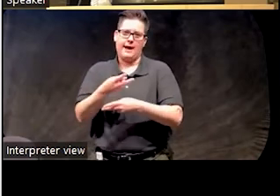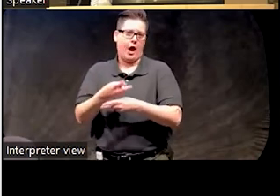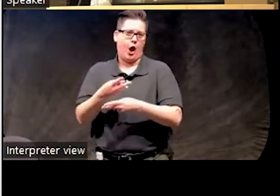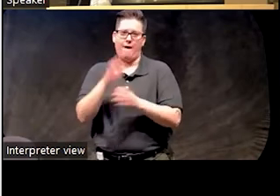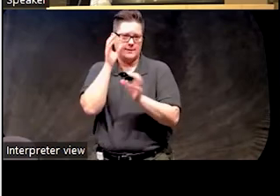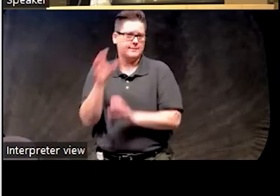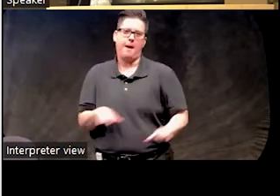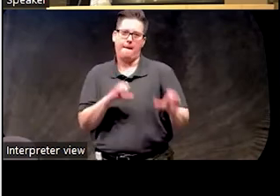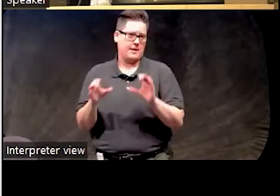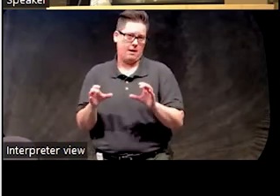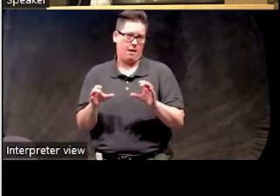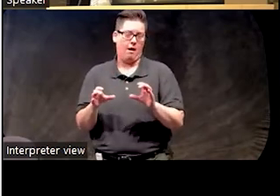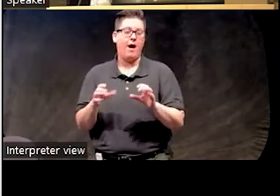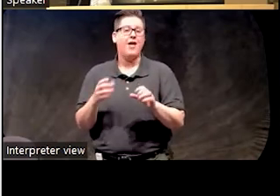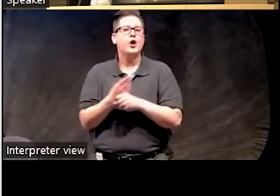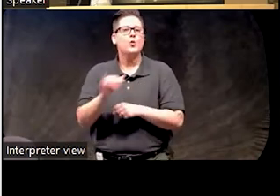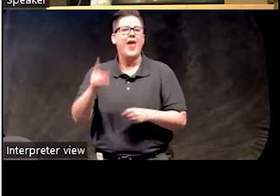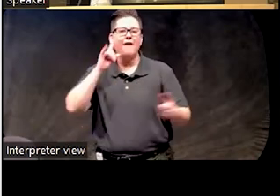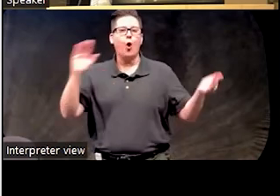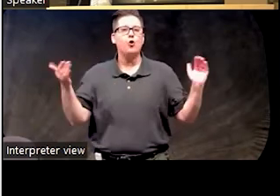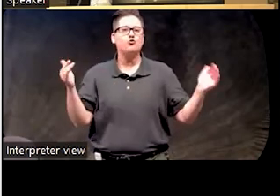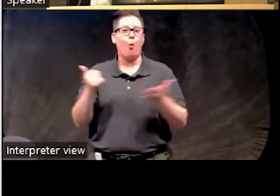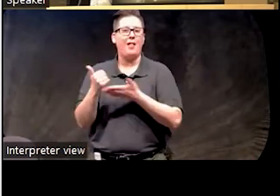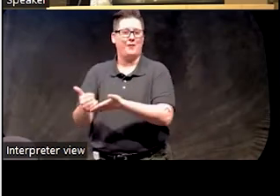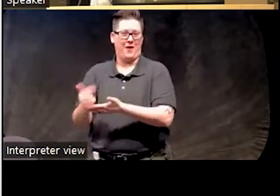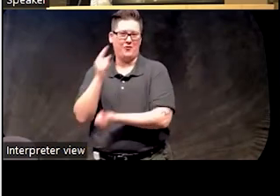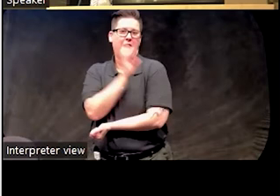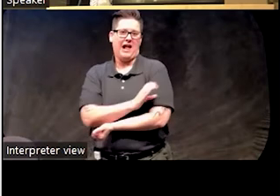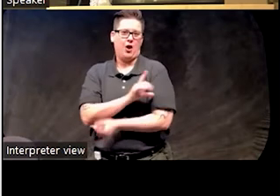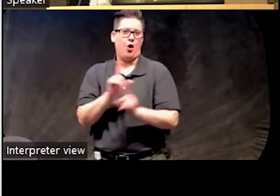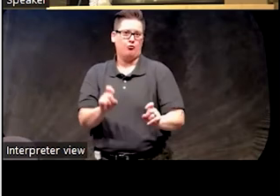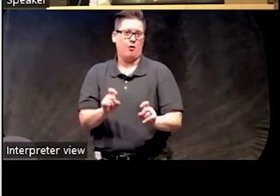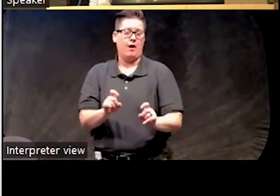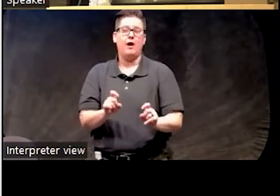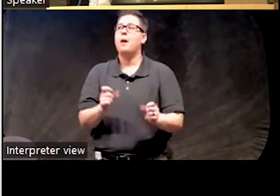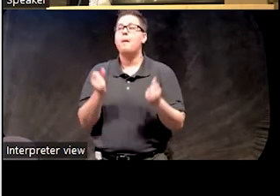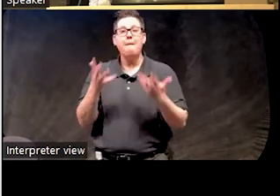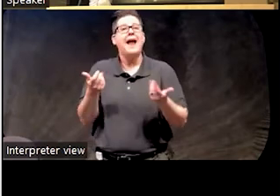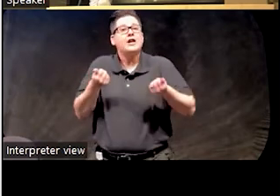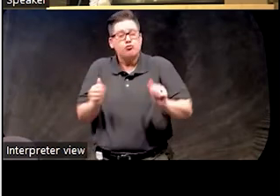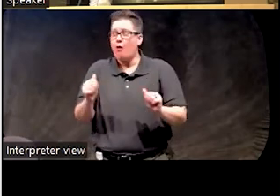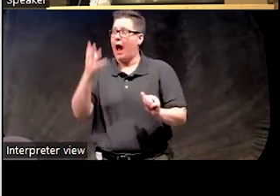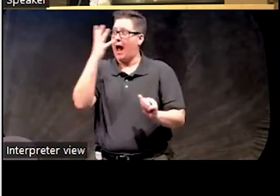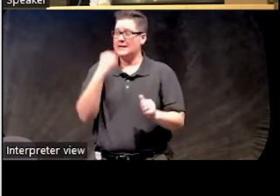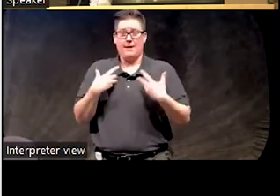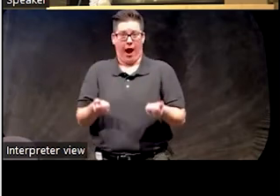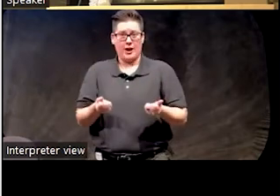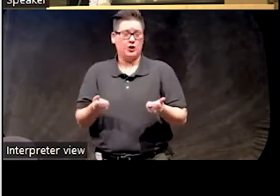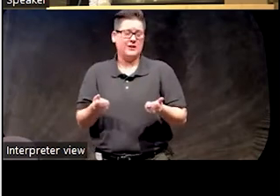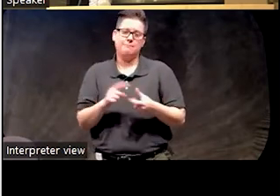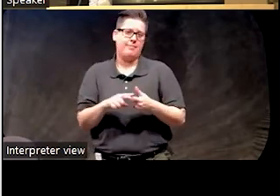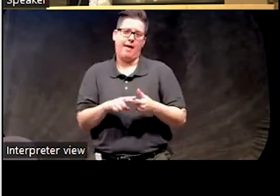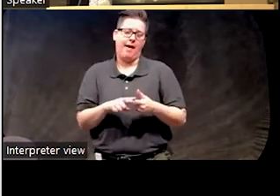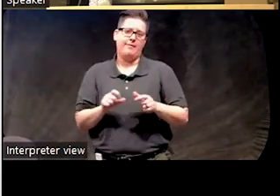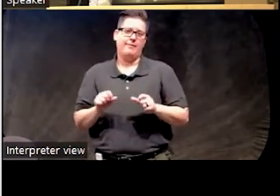used as a control intervention in clinical trials. Many people may try sleep hygiene, but then they will give up on CBTI.